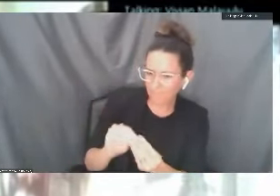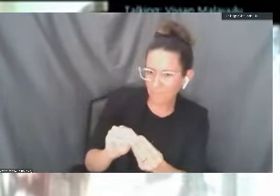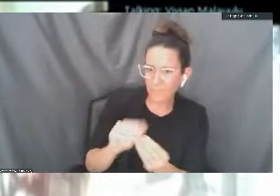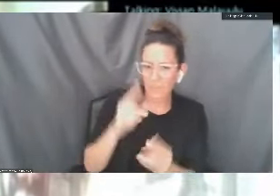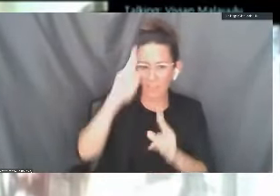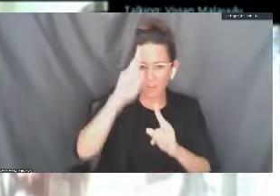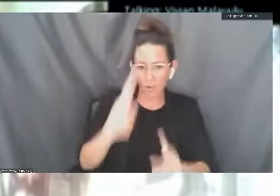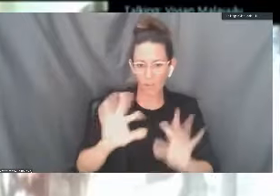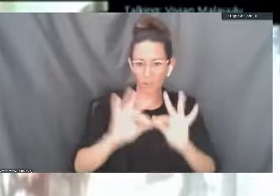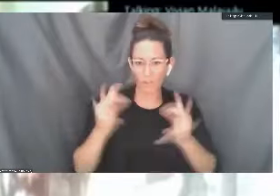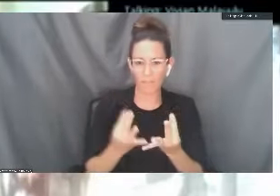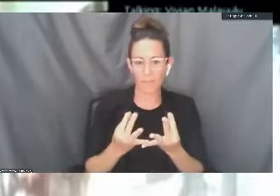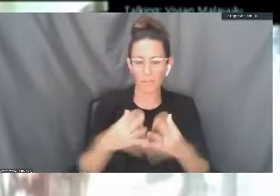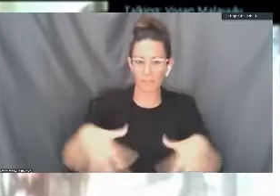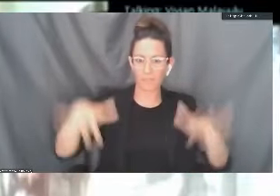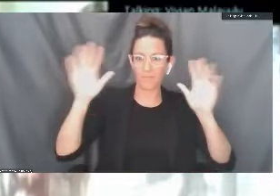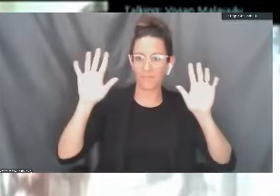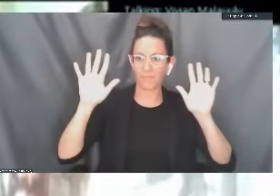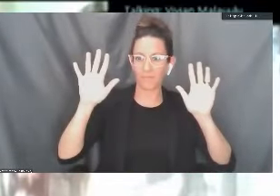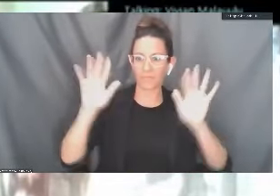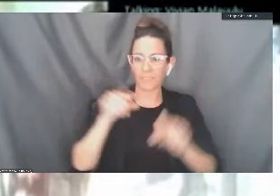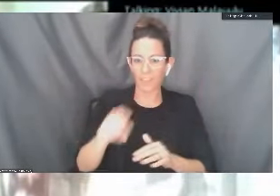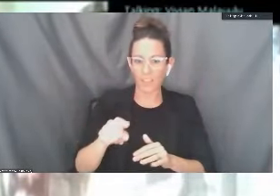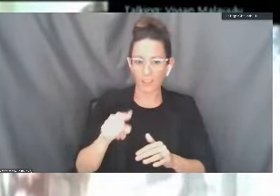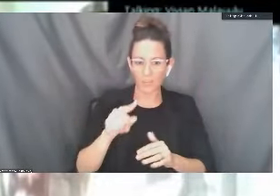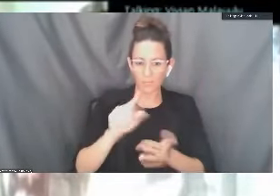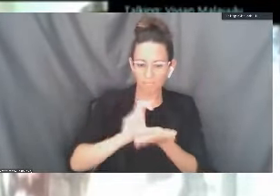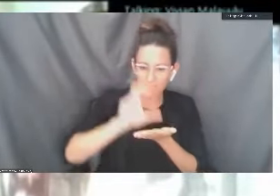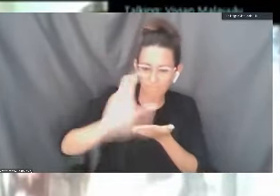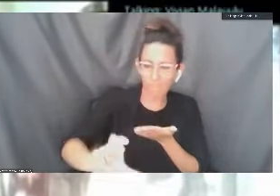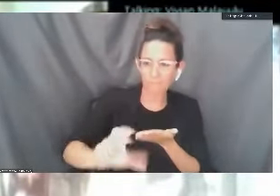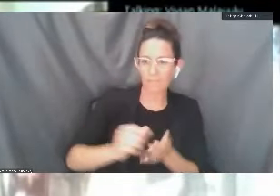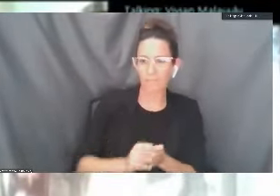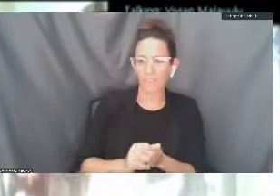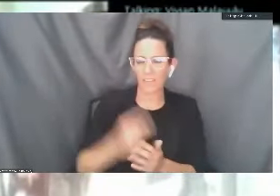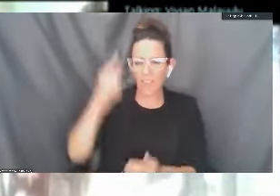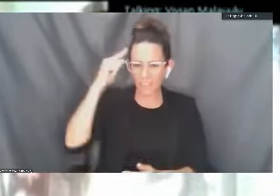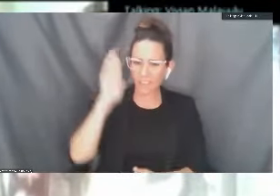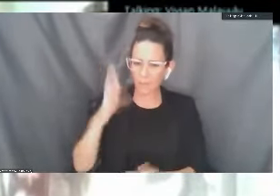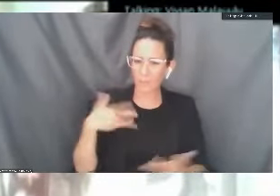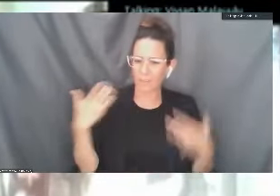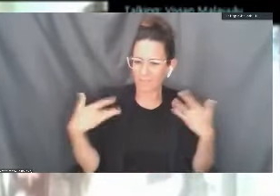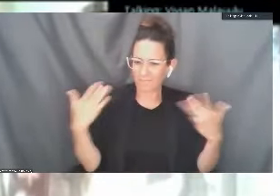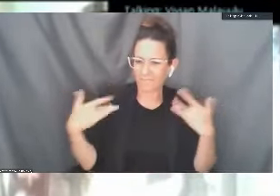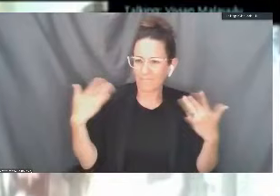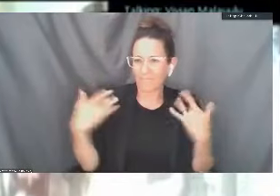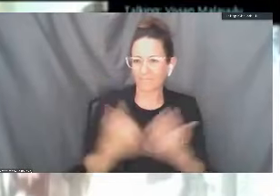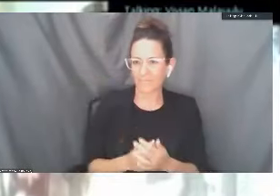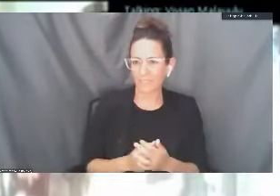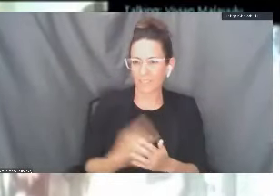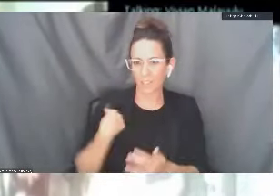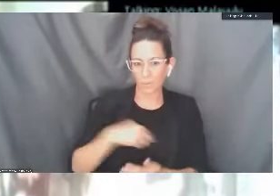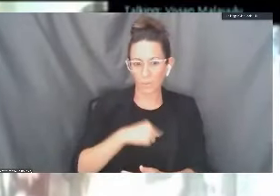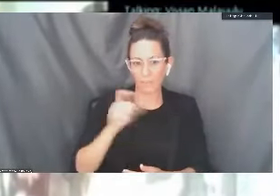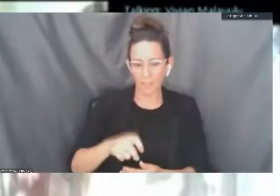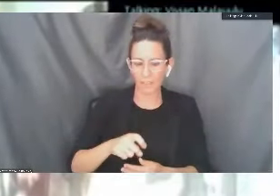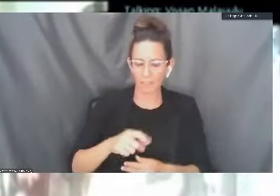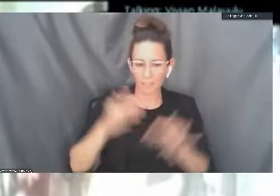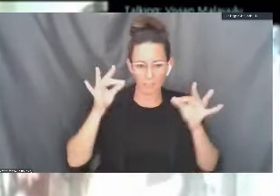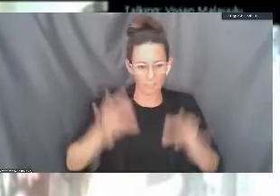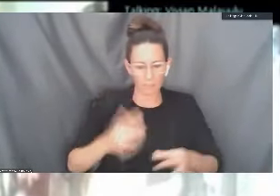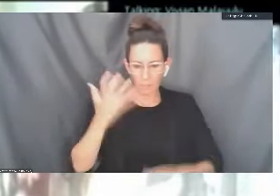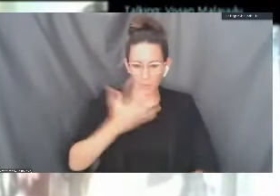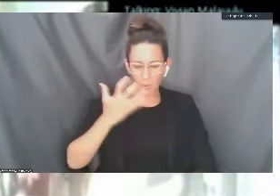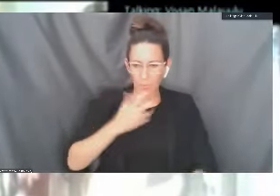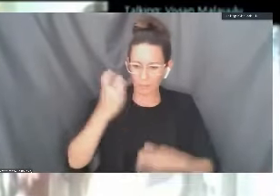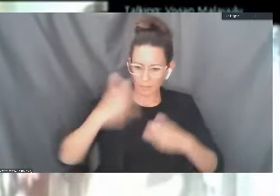families, all the sacrifices that you've made. And I think you'll be very excited. We've had to make some really tough decisions. We've had to